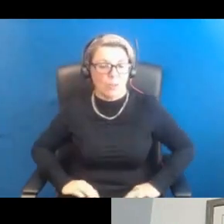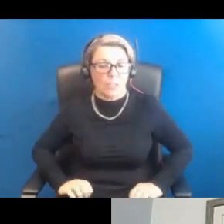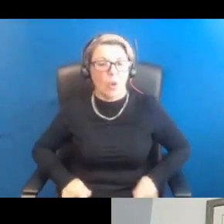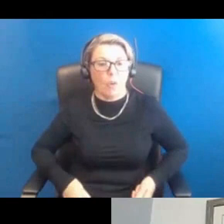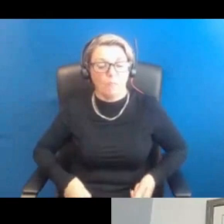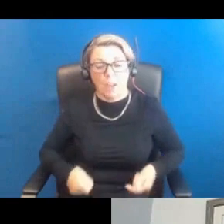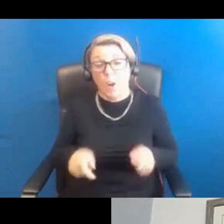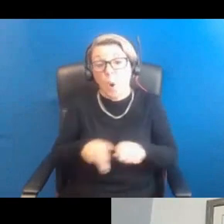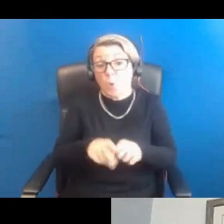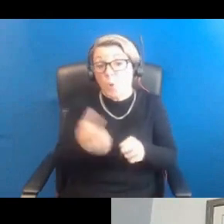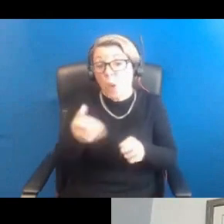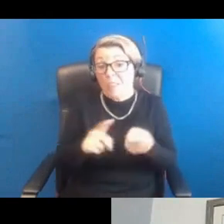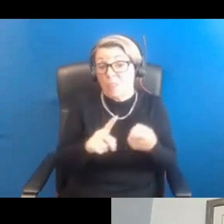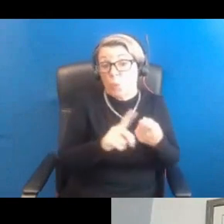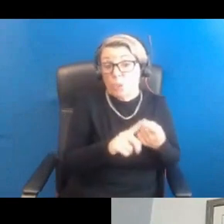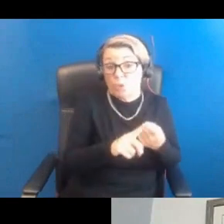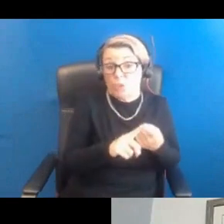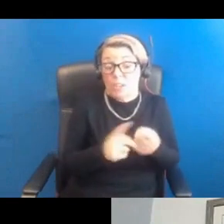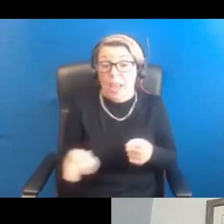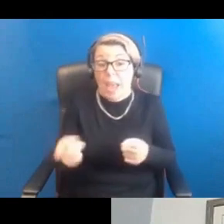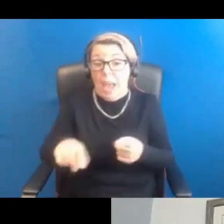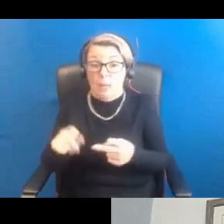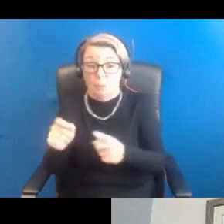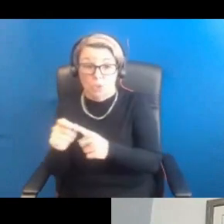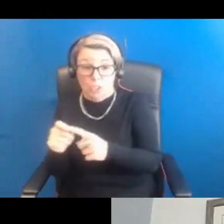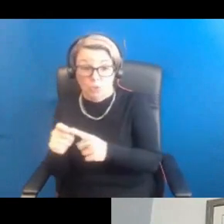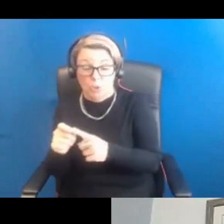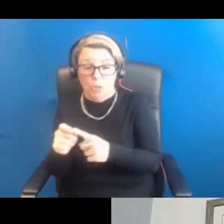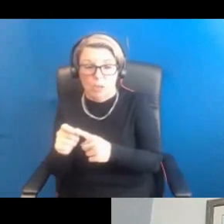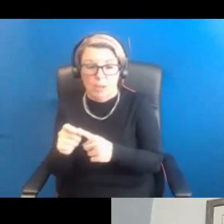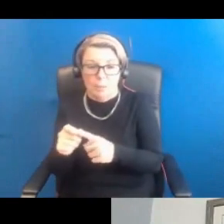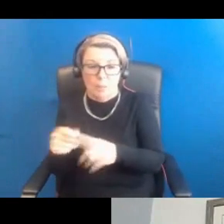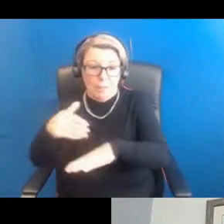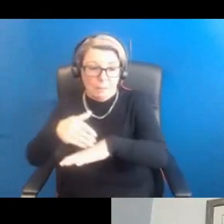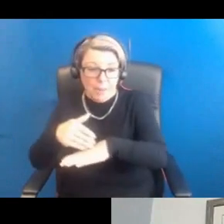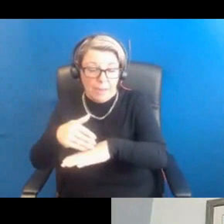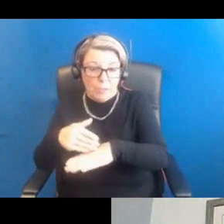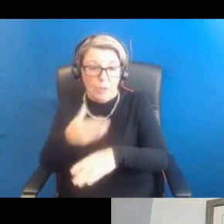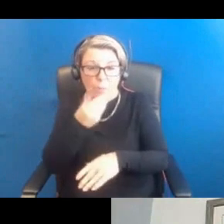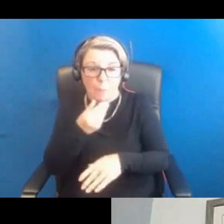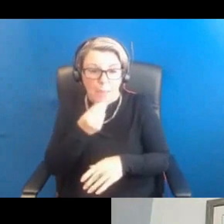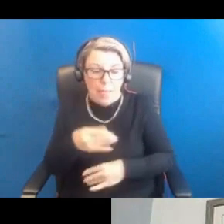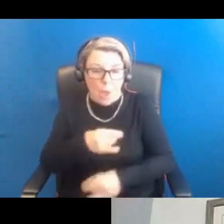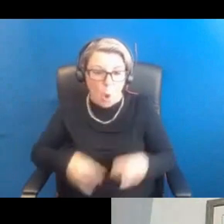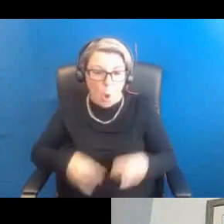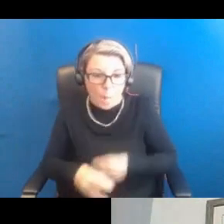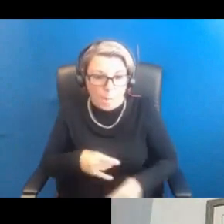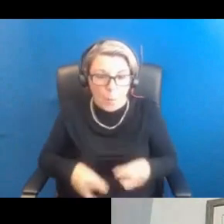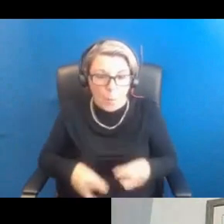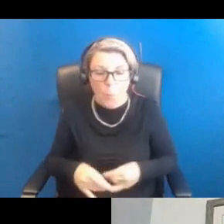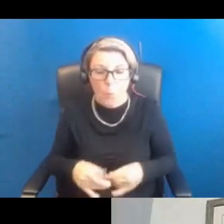also beneficial in counteracting some of the male-type effects. But the mini-pill can switch off the ovaries to a degree.